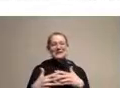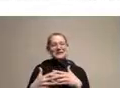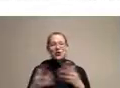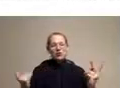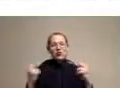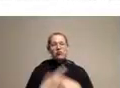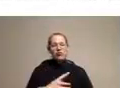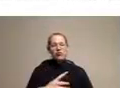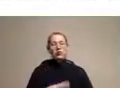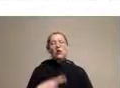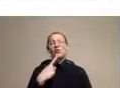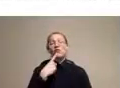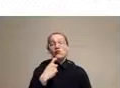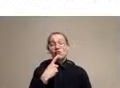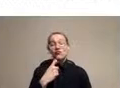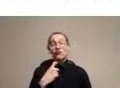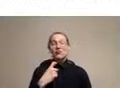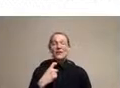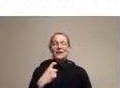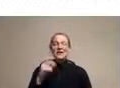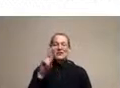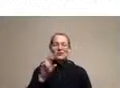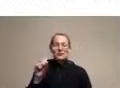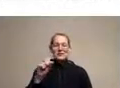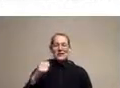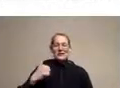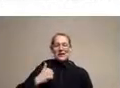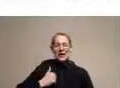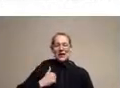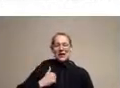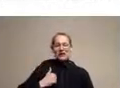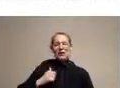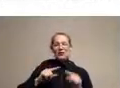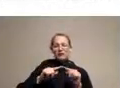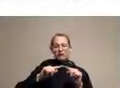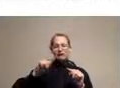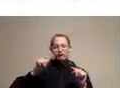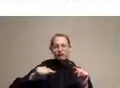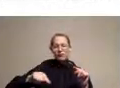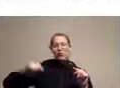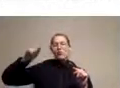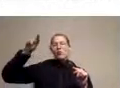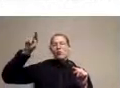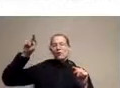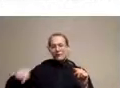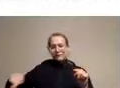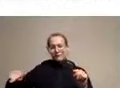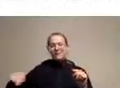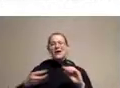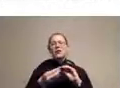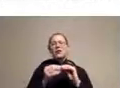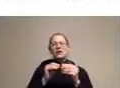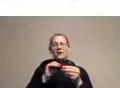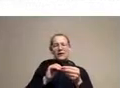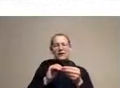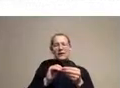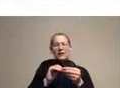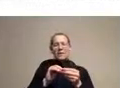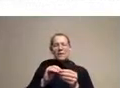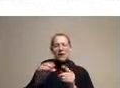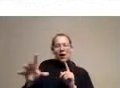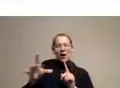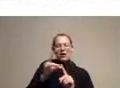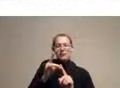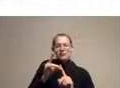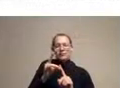is the US and Canada and the different colors are different regions. And these are cases per population. But what you see is in every wave of the pandemic,